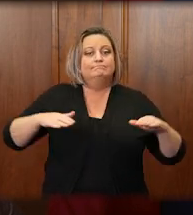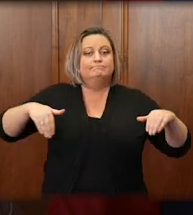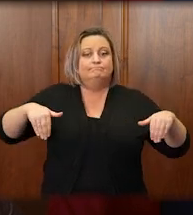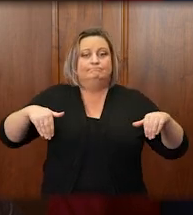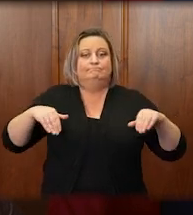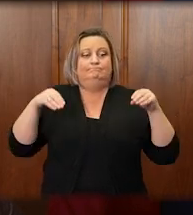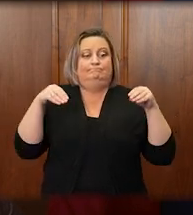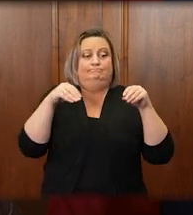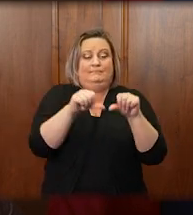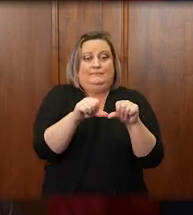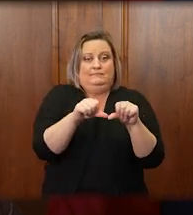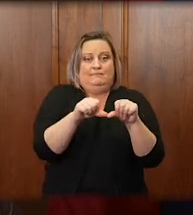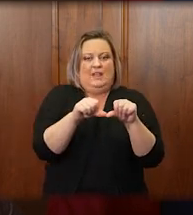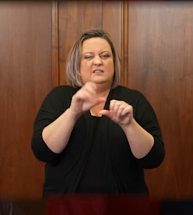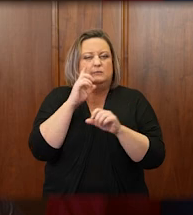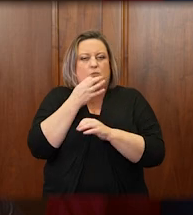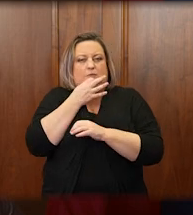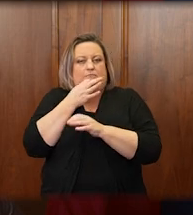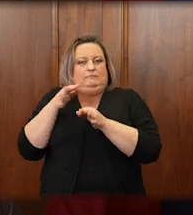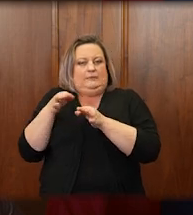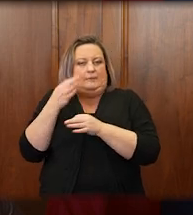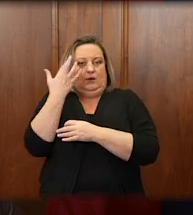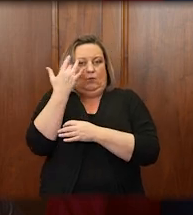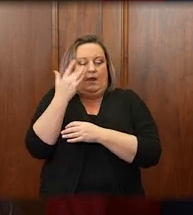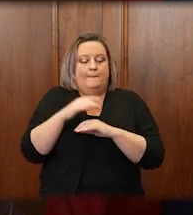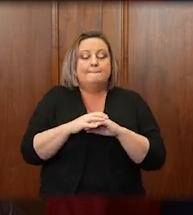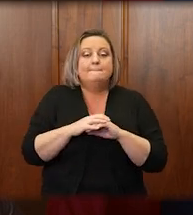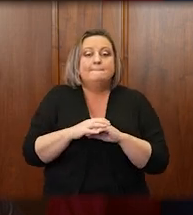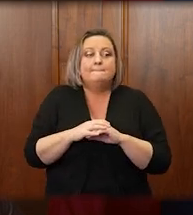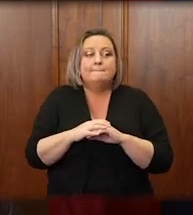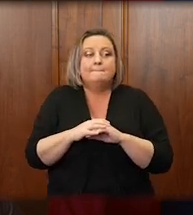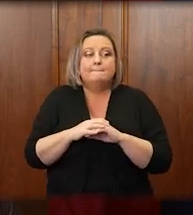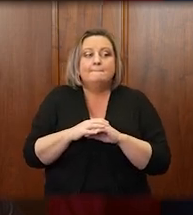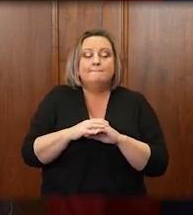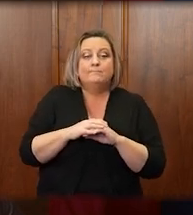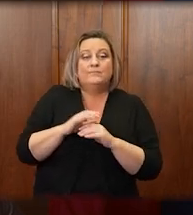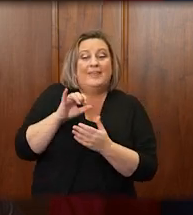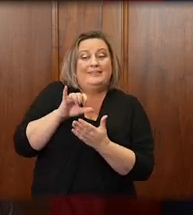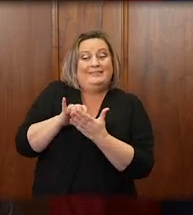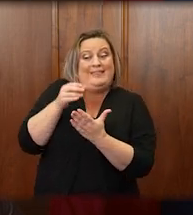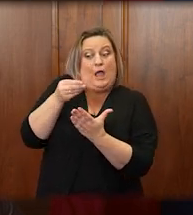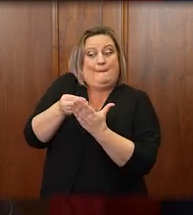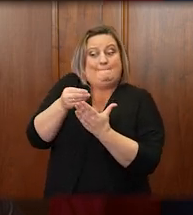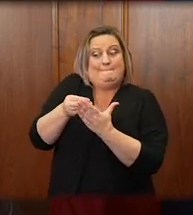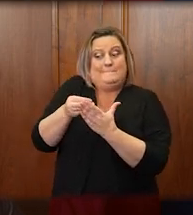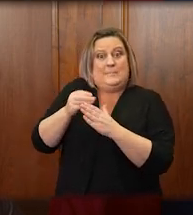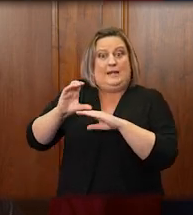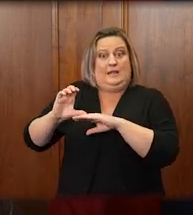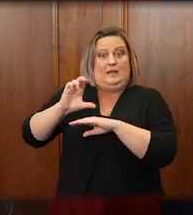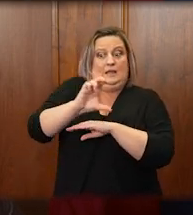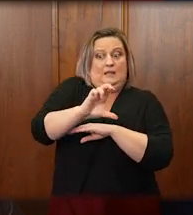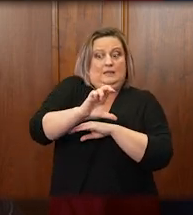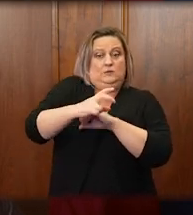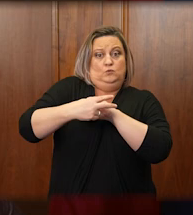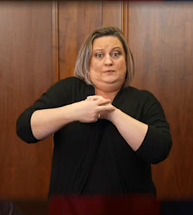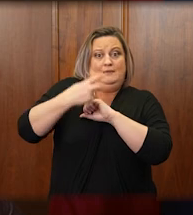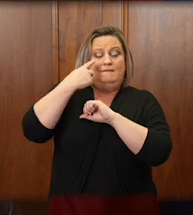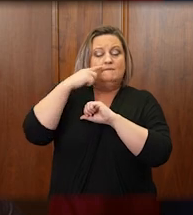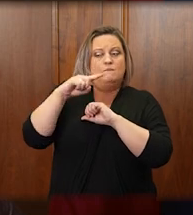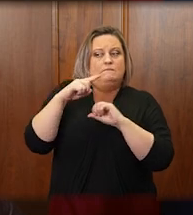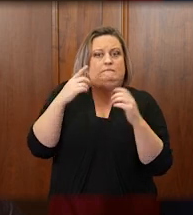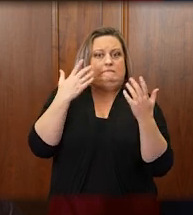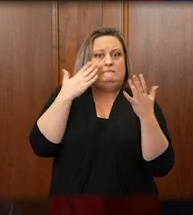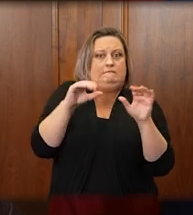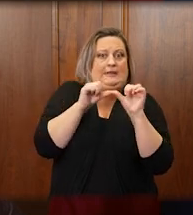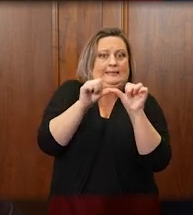because, as I will shortly explain, we do not know for sure if that appropriation will survive these difficult times. In the meantime,